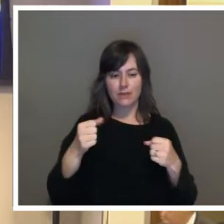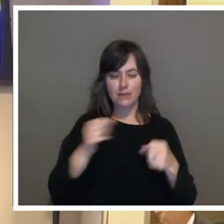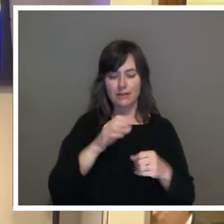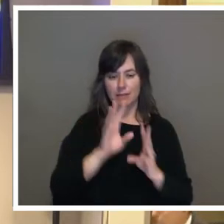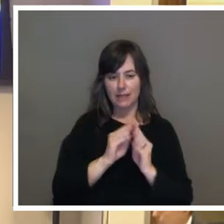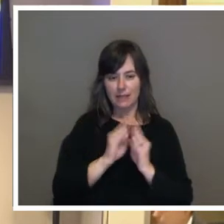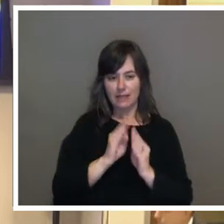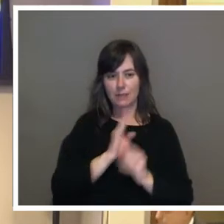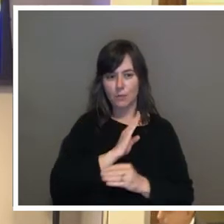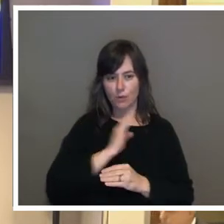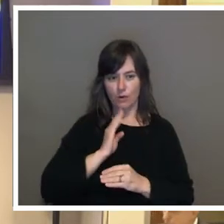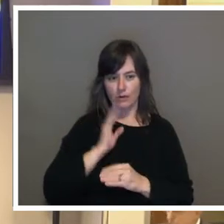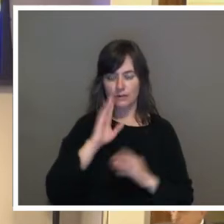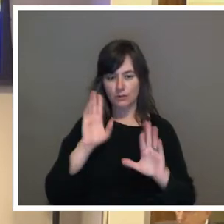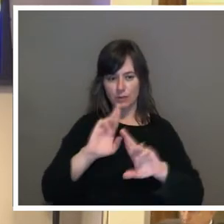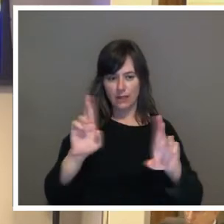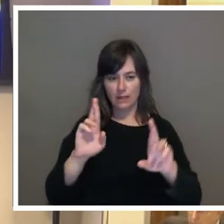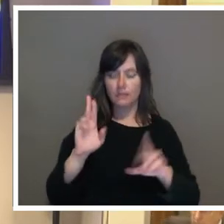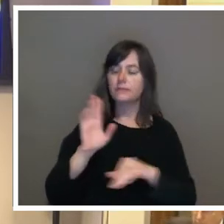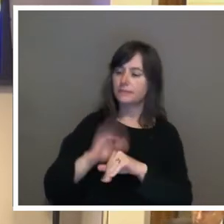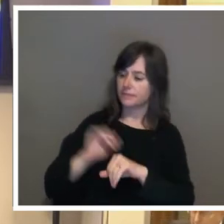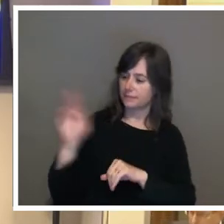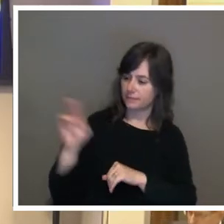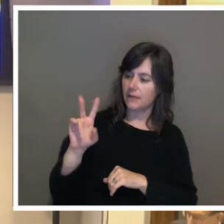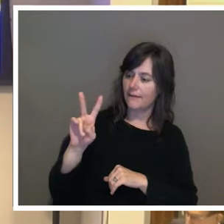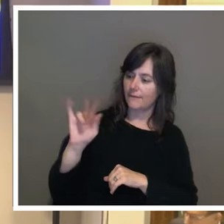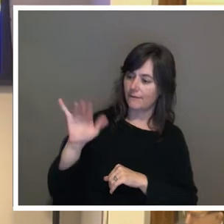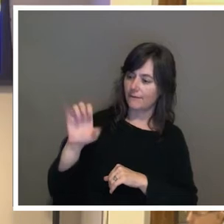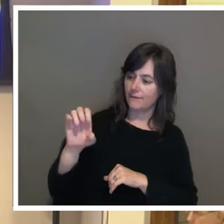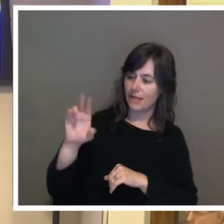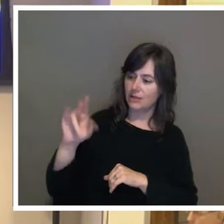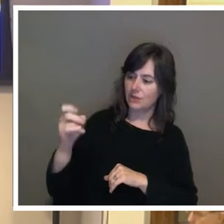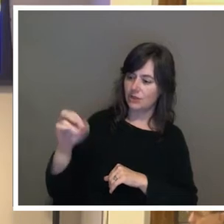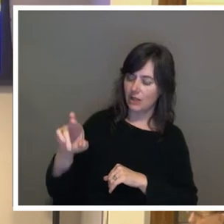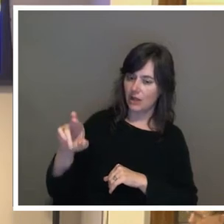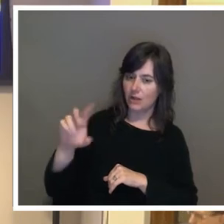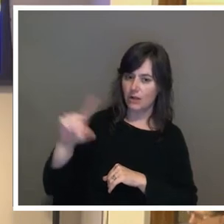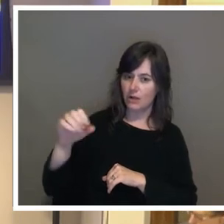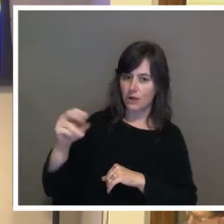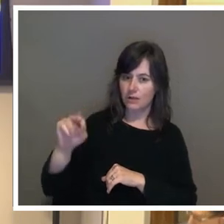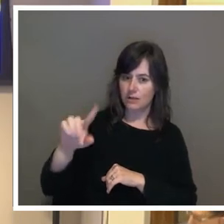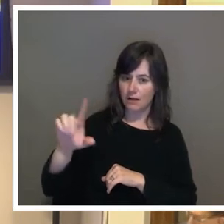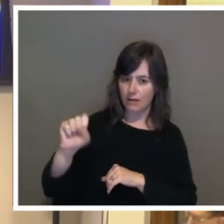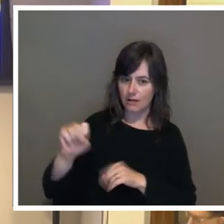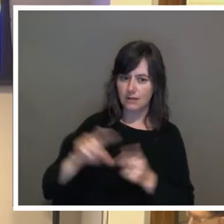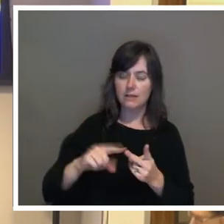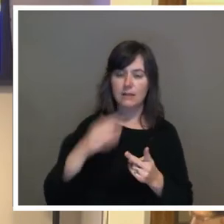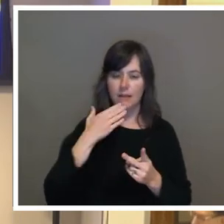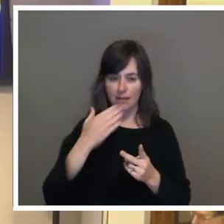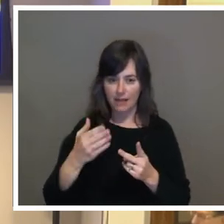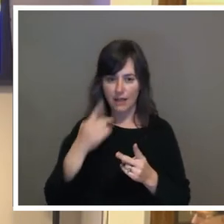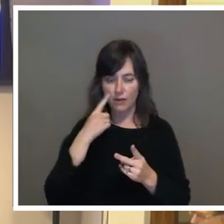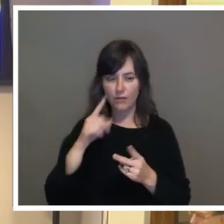Yes, sir. We have Vice Chair Gonzalez, Trustee Kelly, yourself. Thank you, Ms. Ramirez.